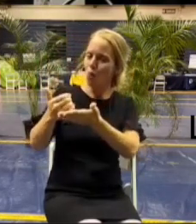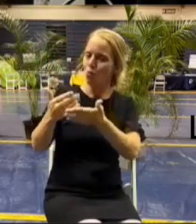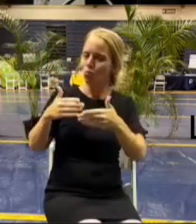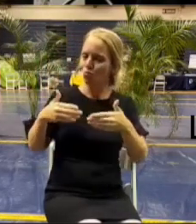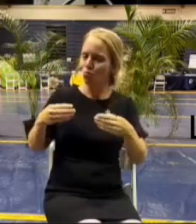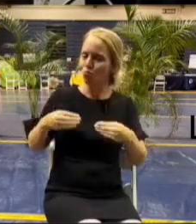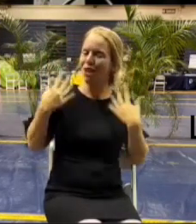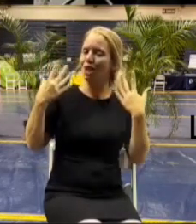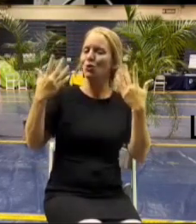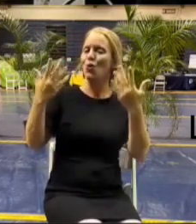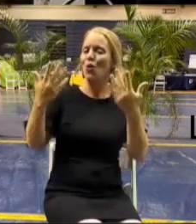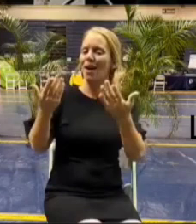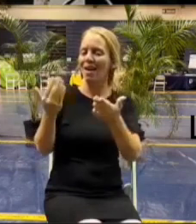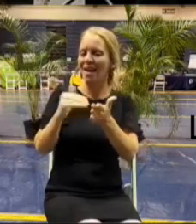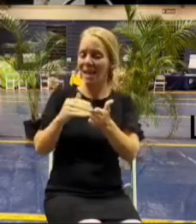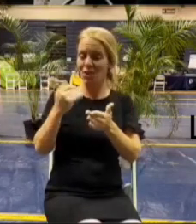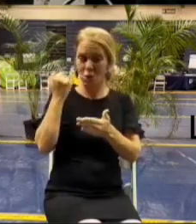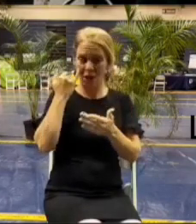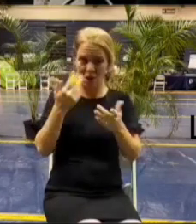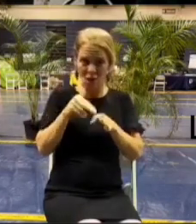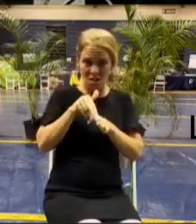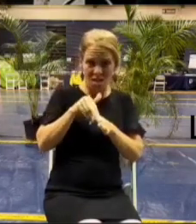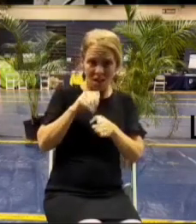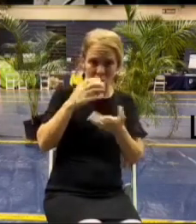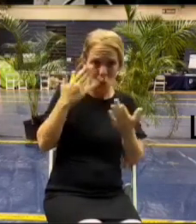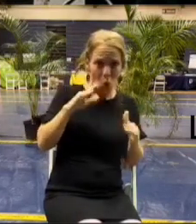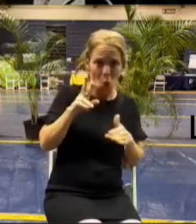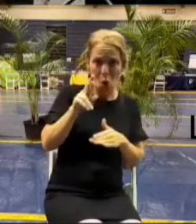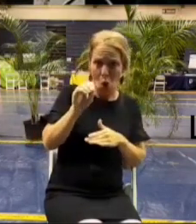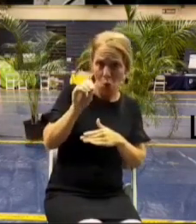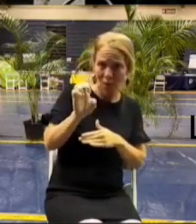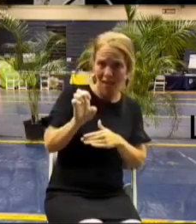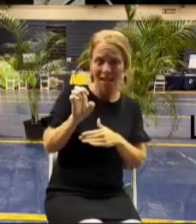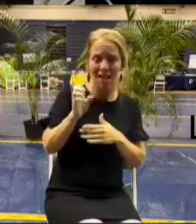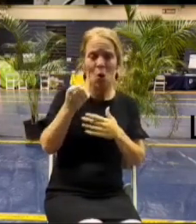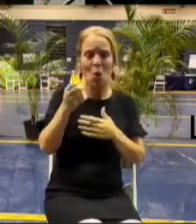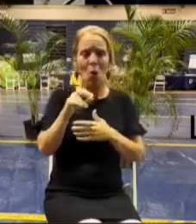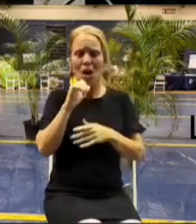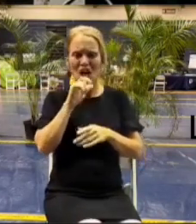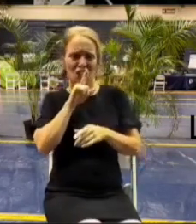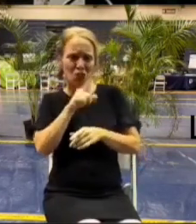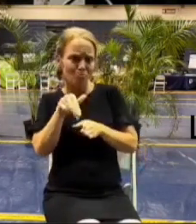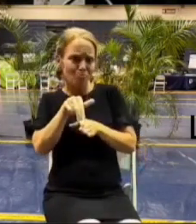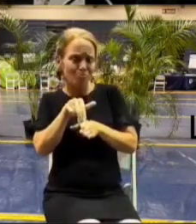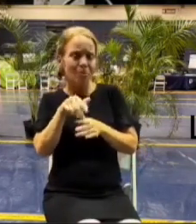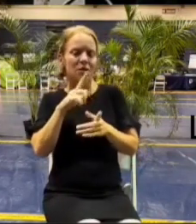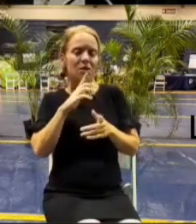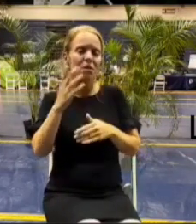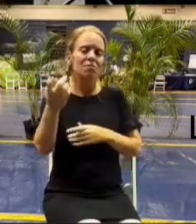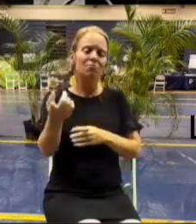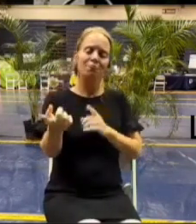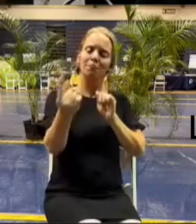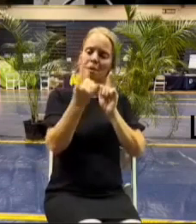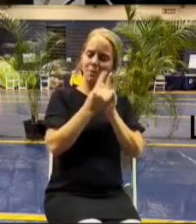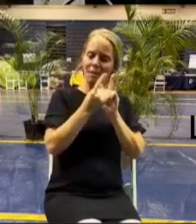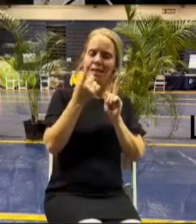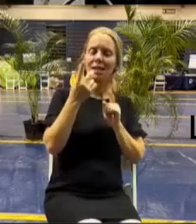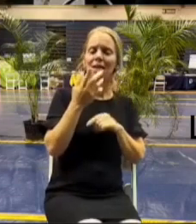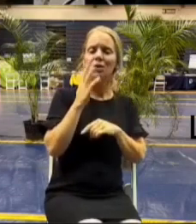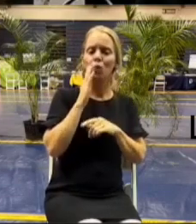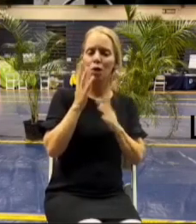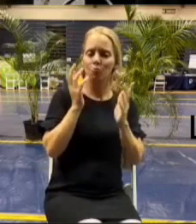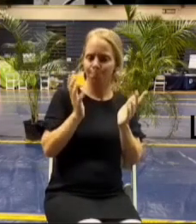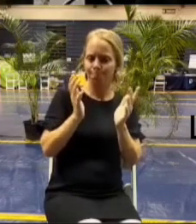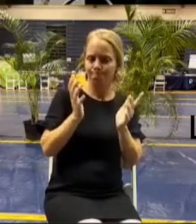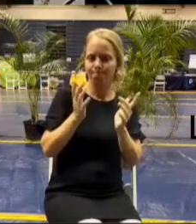opting in or roes come see us we're going to give you some straight answers to let you make an informed decision about which program